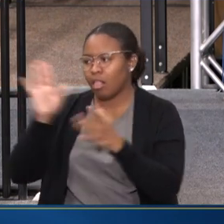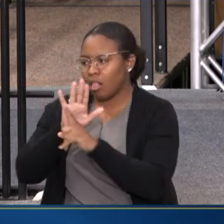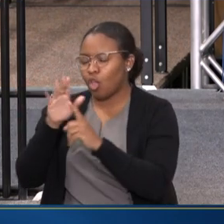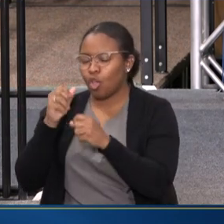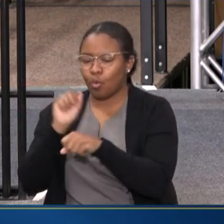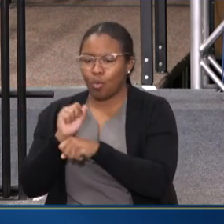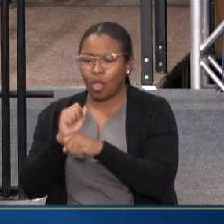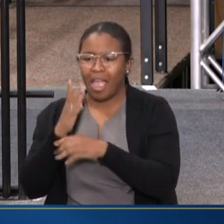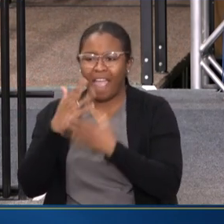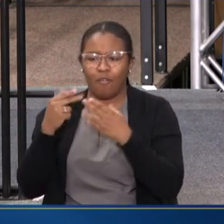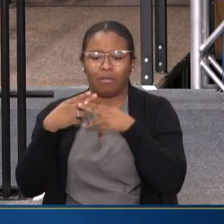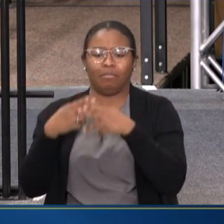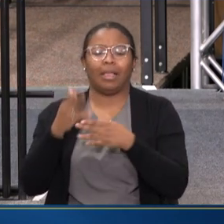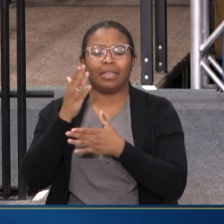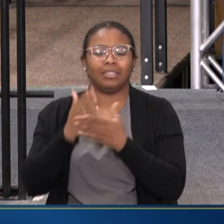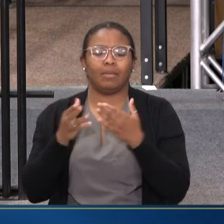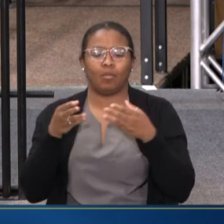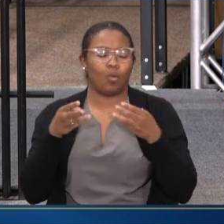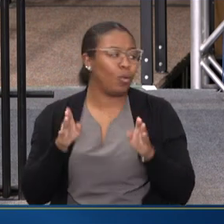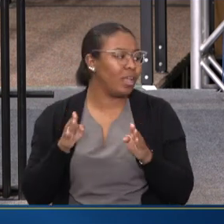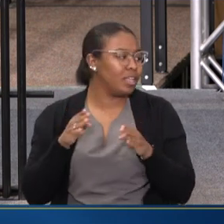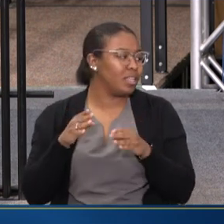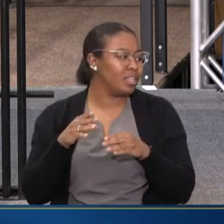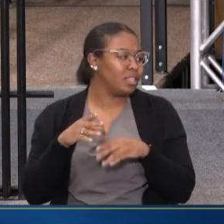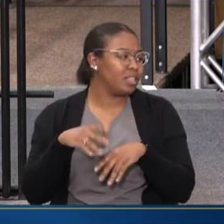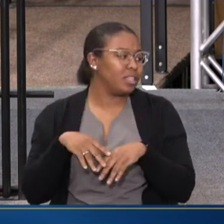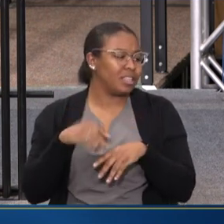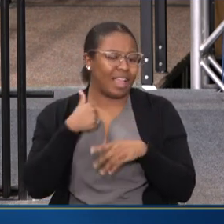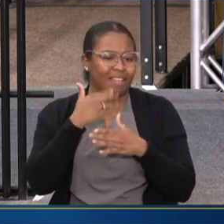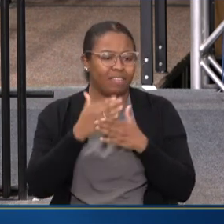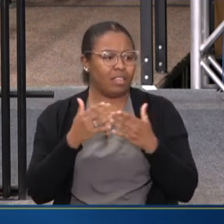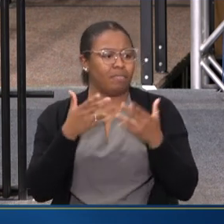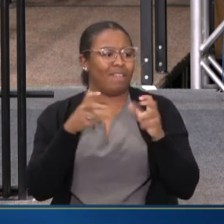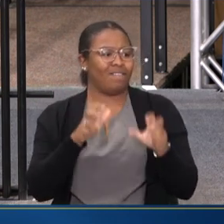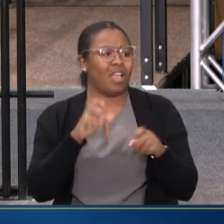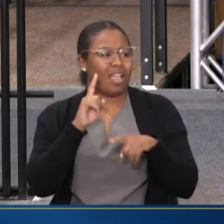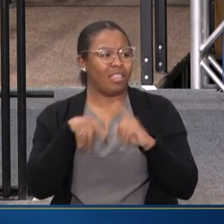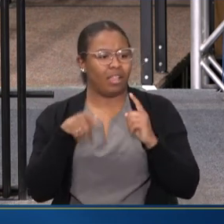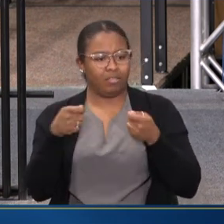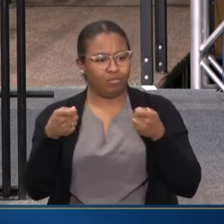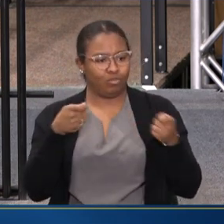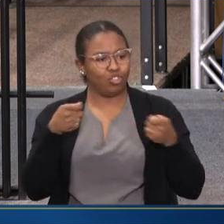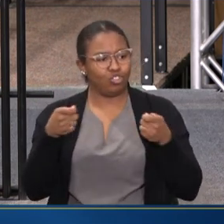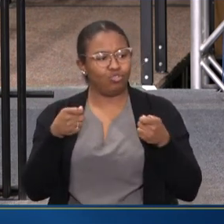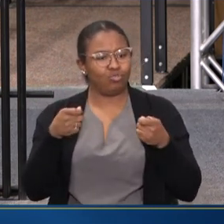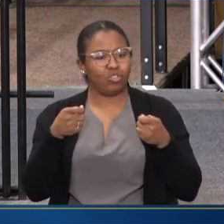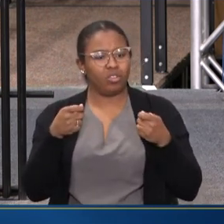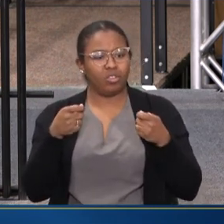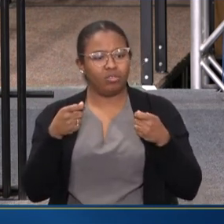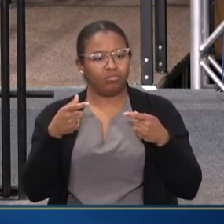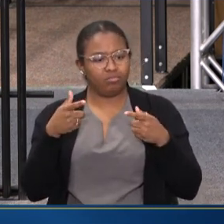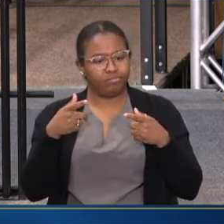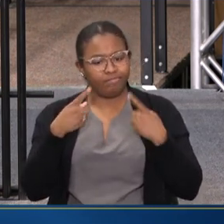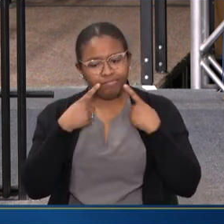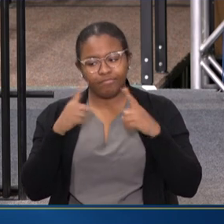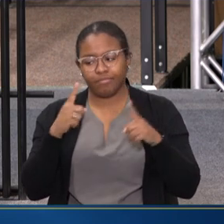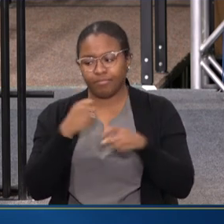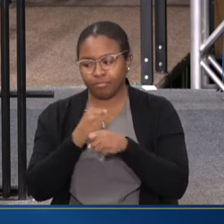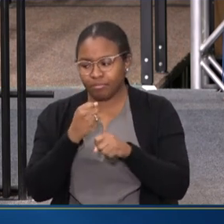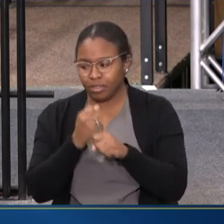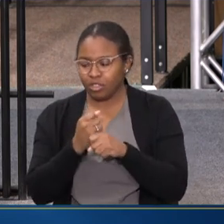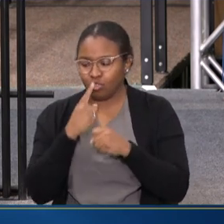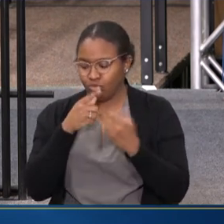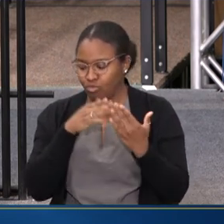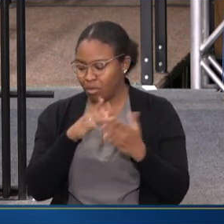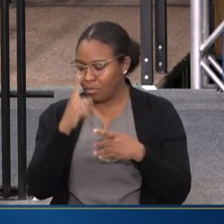MENTIONED SOME OF THE WAYS THAT OF THE UNPRECEDENTED INVESTMENTS THAT THIS ADMINISTRATION HAS BEEN ABLE TO MAKE TO ADDRESS